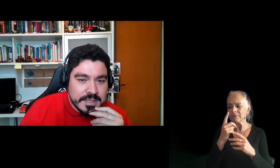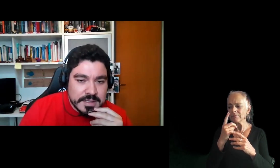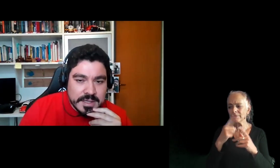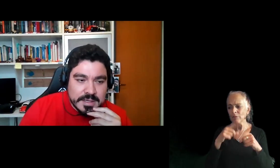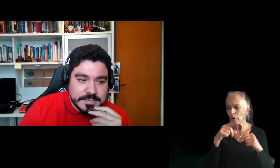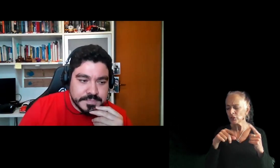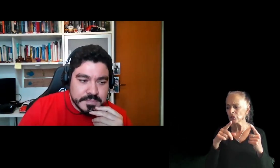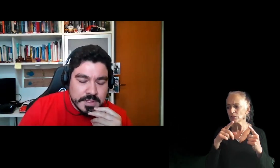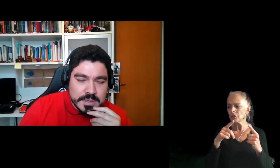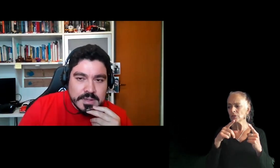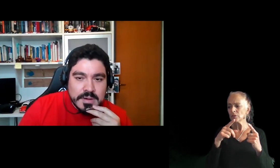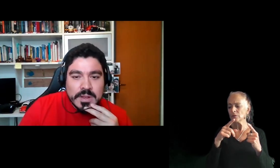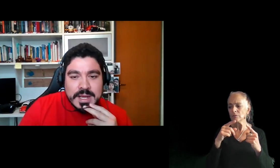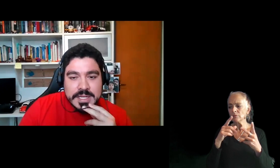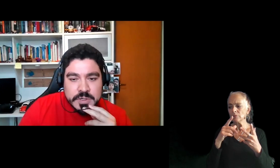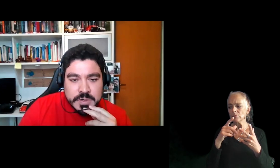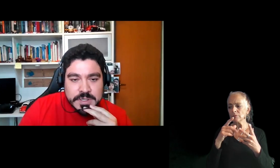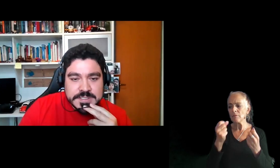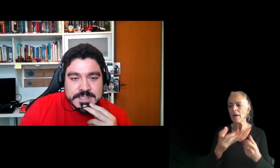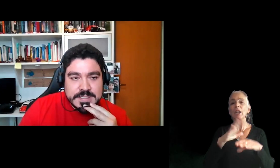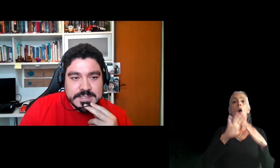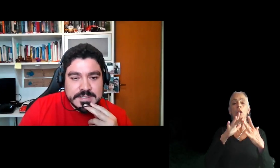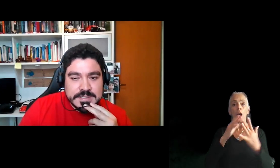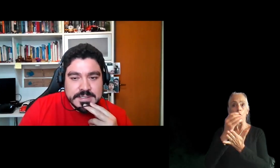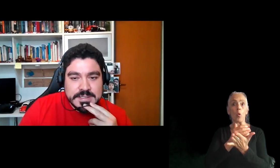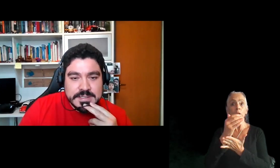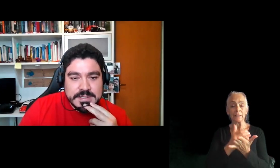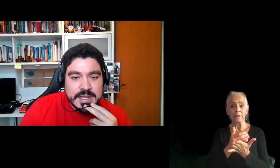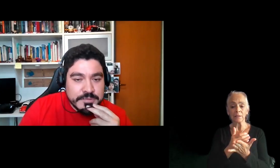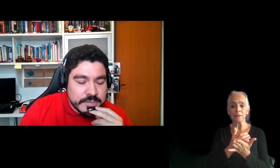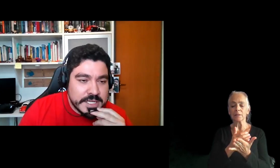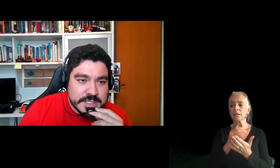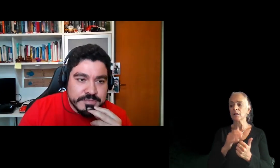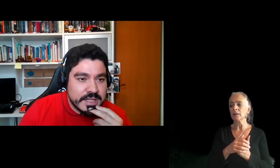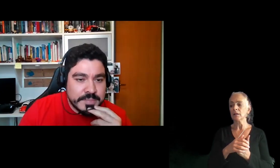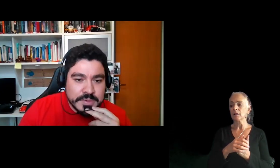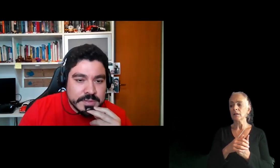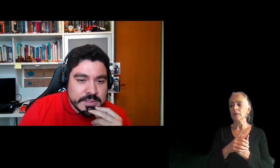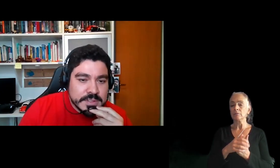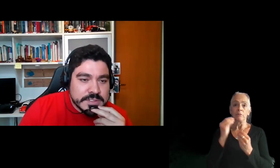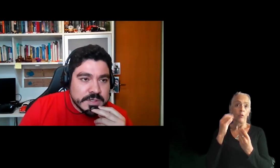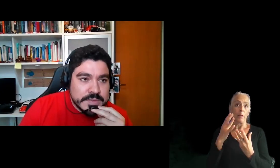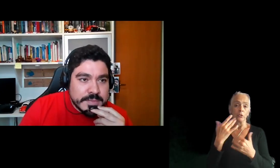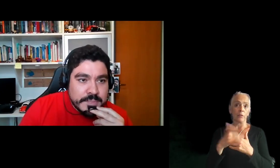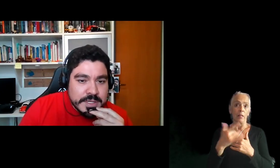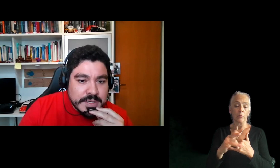online courses and information available. So, in my opinion,